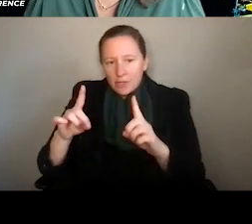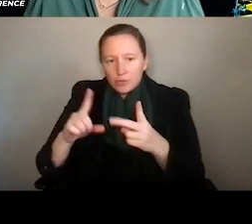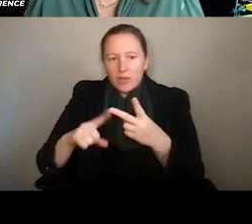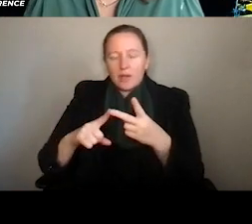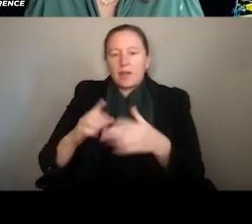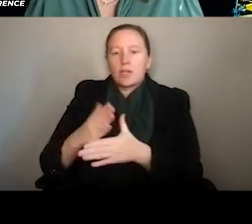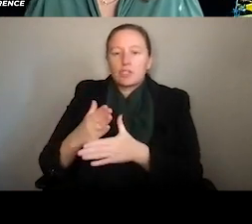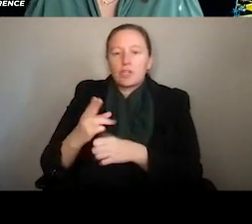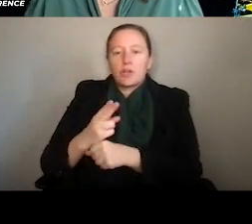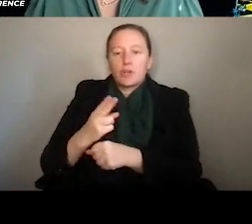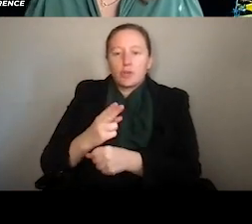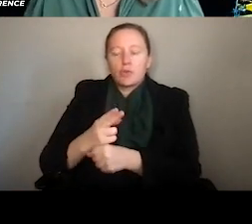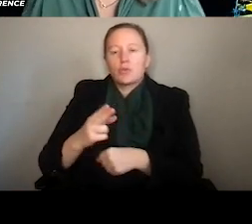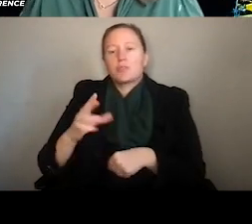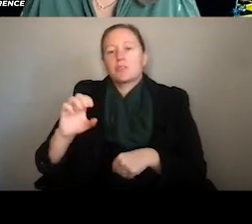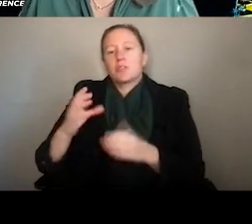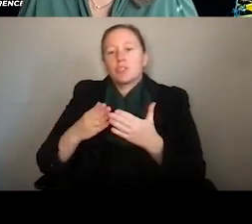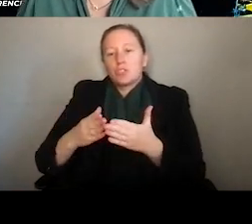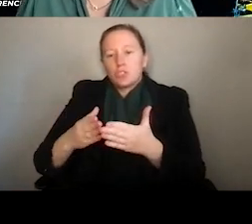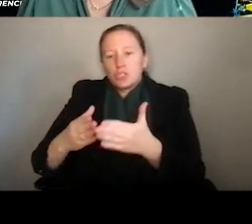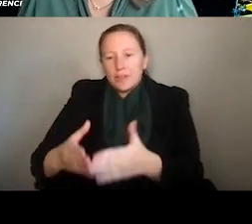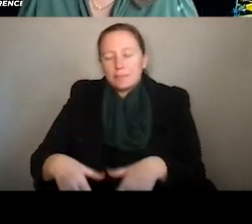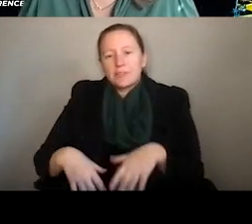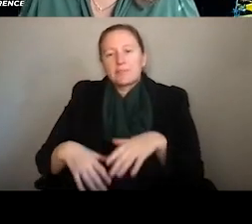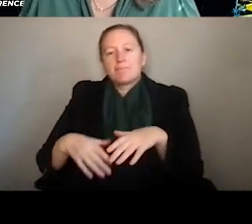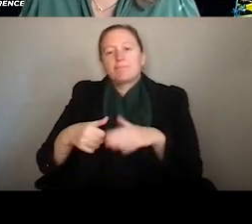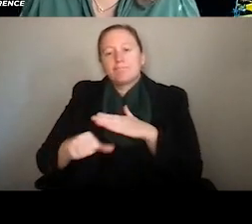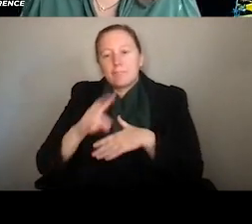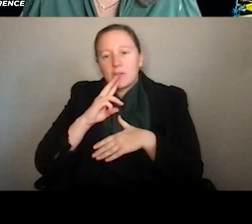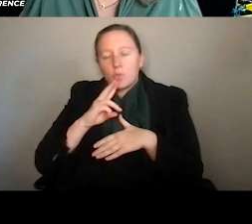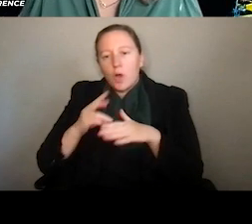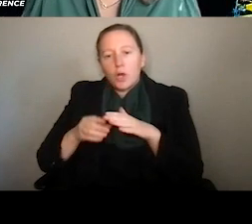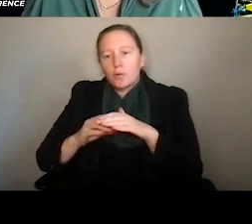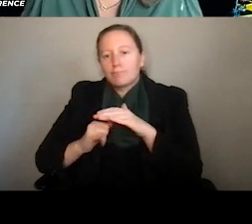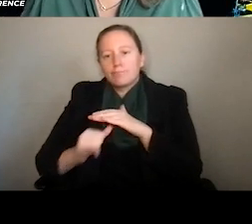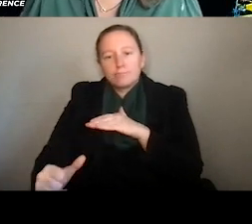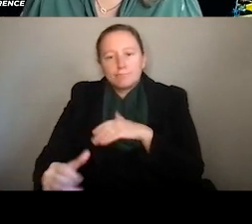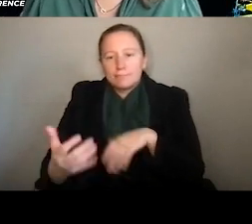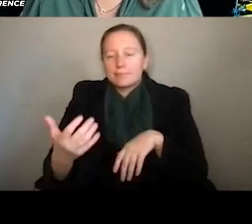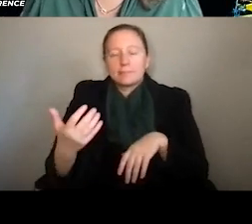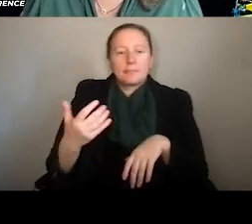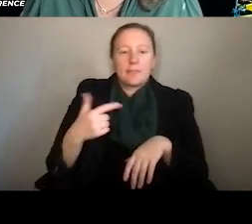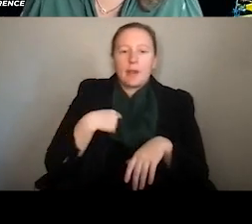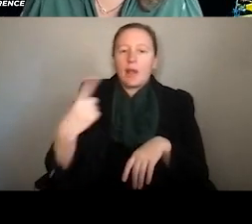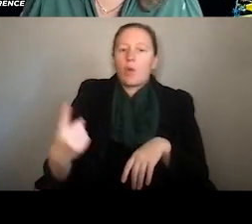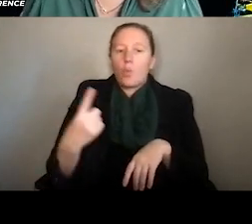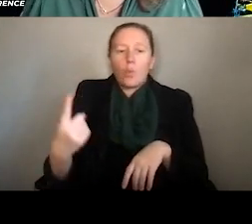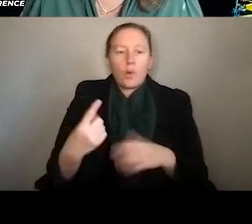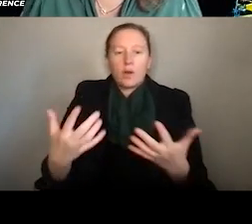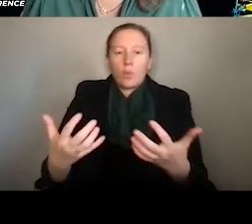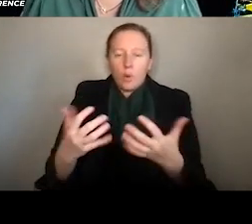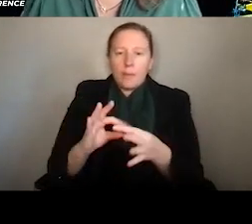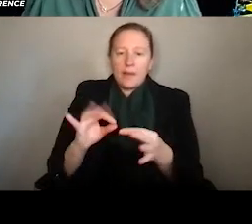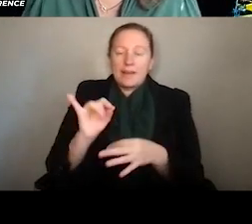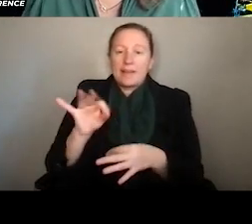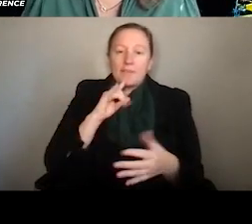-use oceanographic facilities, like ships, submersibles, and other observatories. I always like to point out here, if